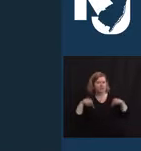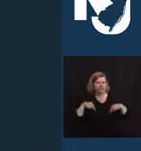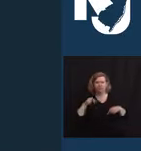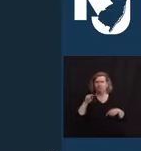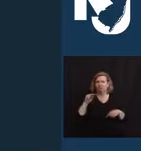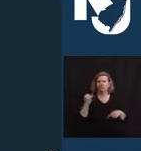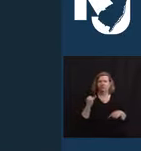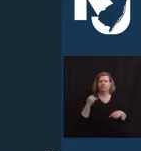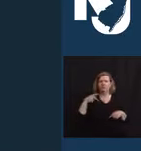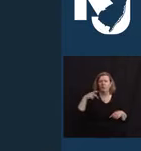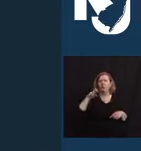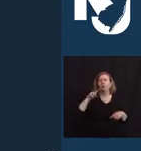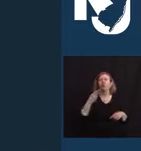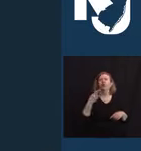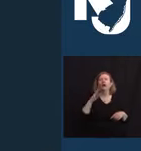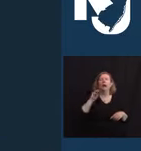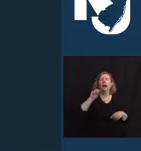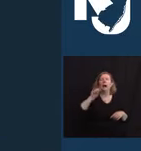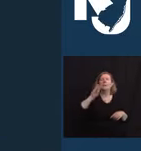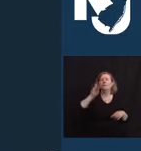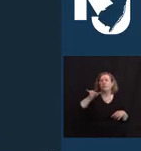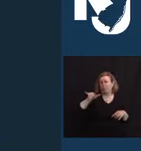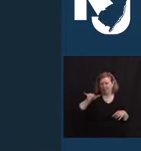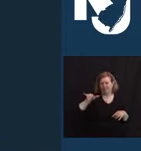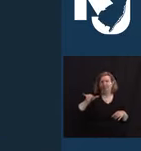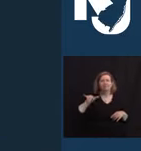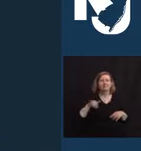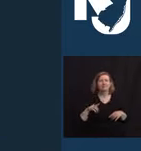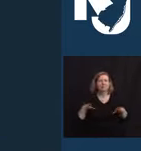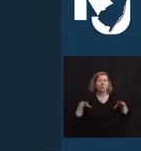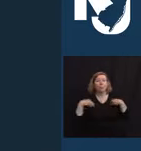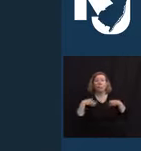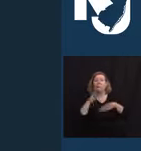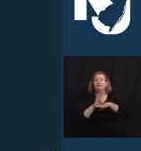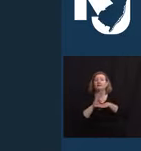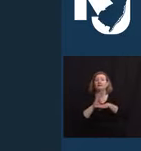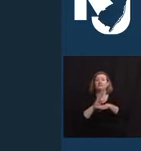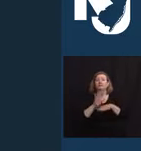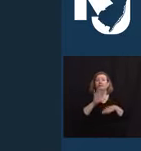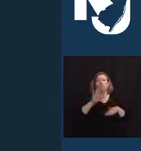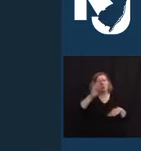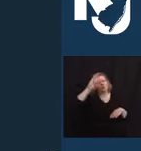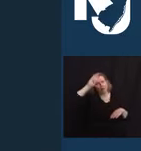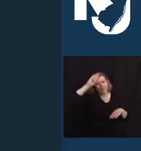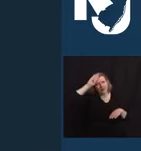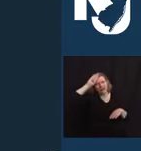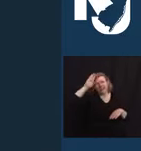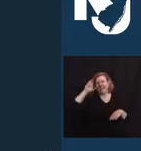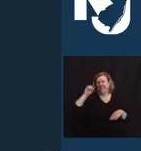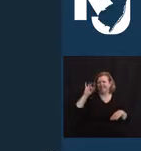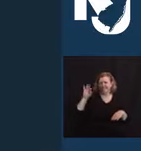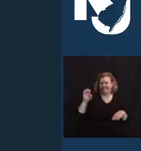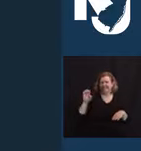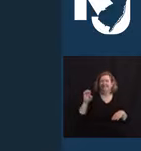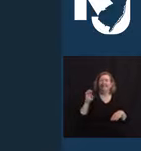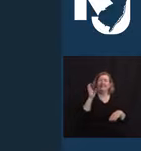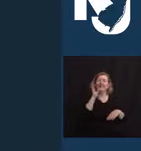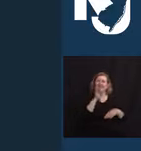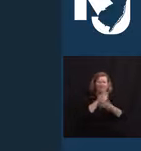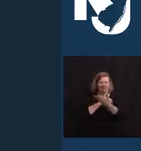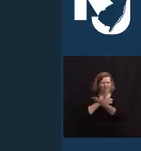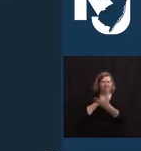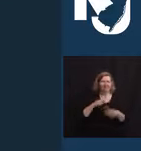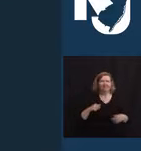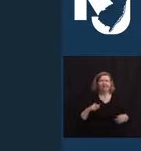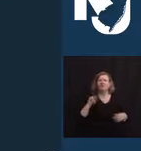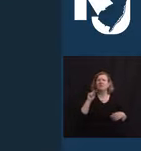owns Your Cuban Cafe, located next door to Perth Amboy's NJ Transit Rail Station. Prior